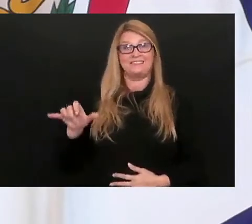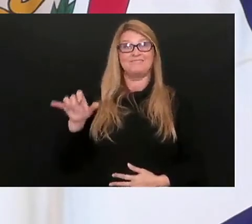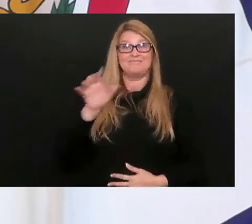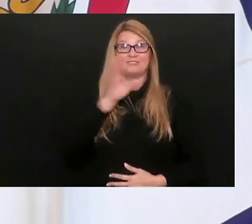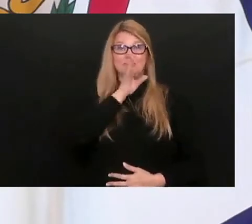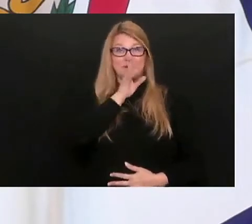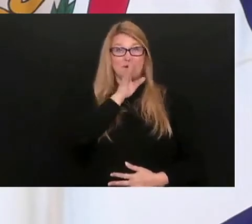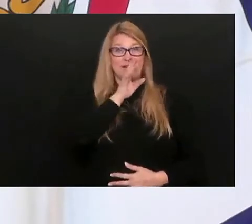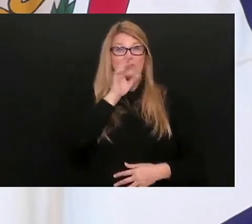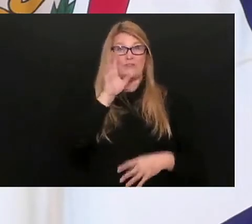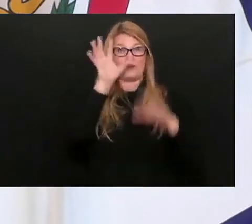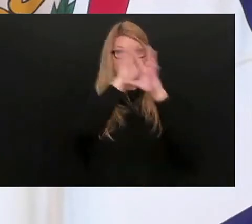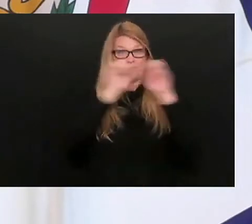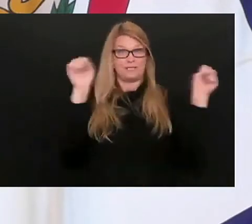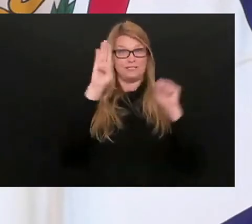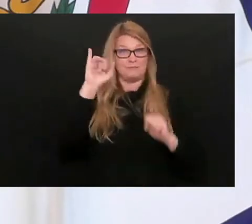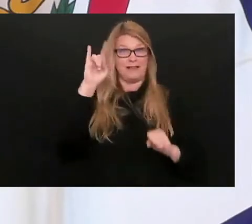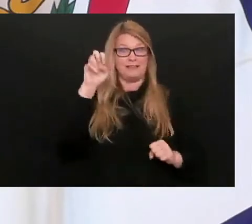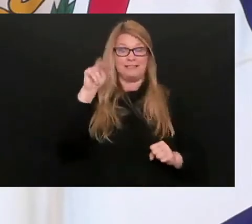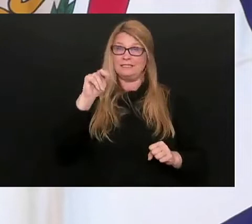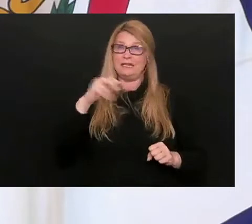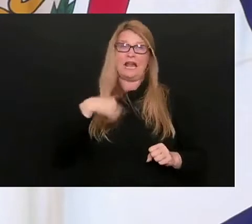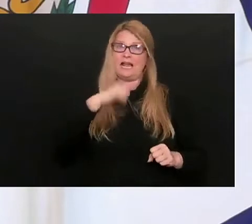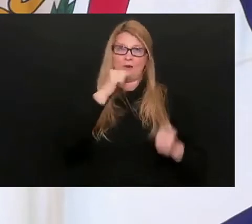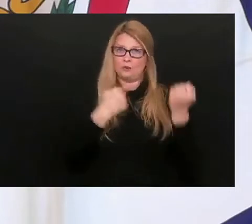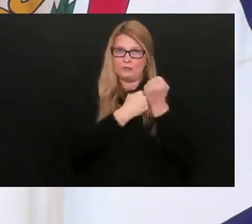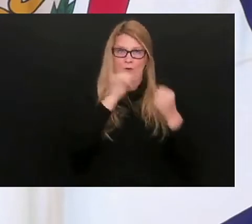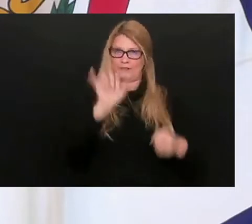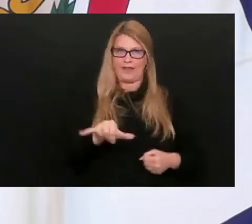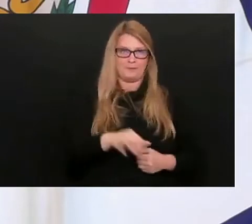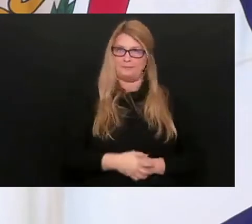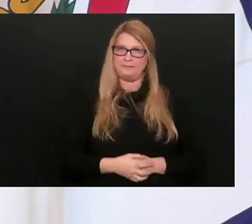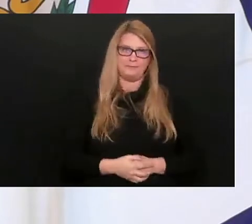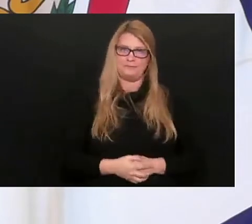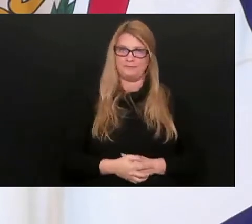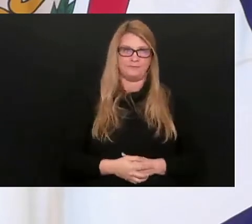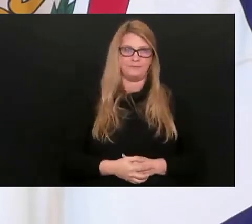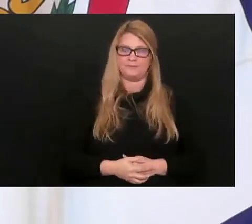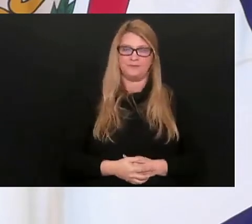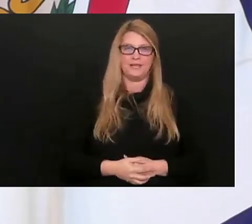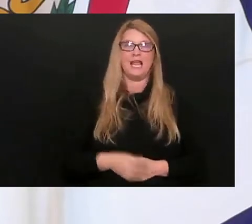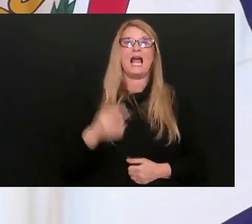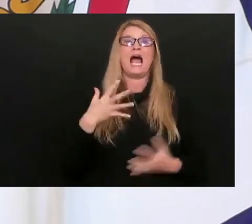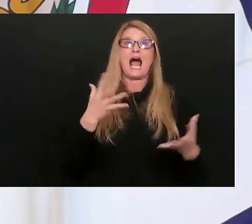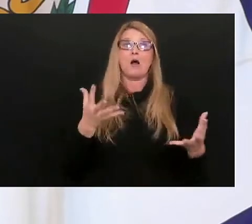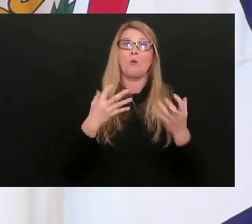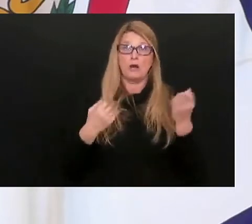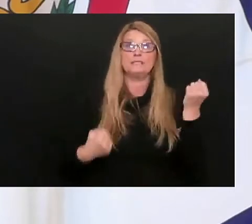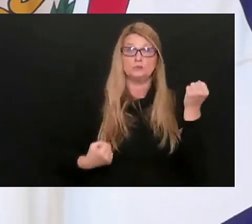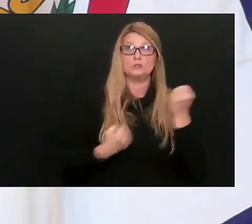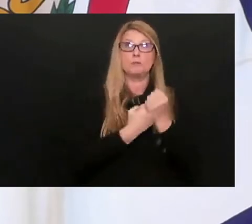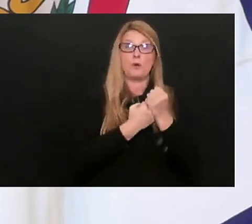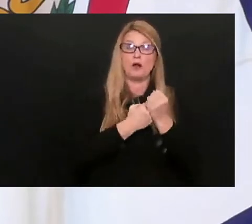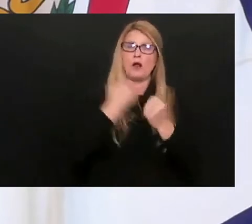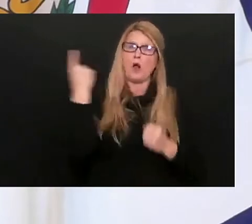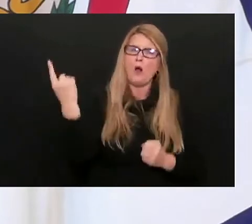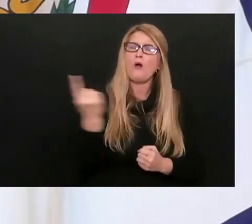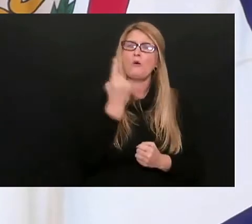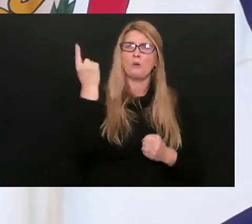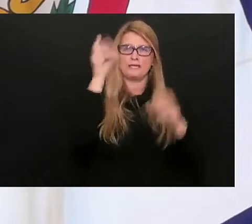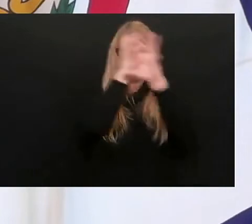I cannot condone that, and I will not. Absolutely, I want to be supportive always of our President.